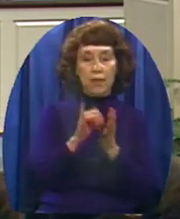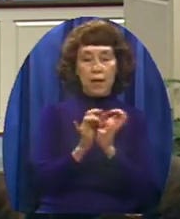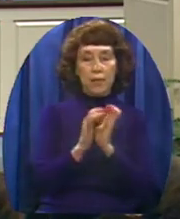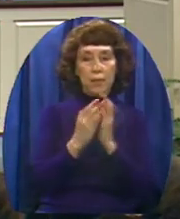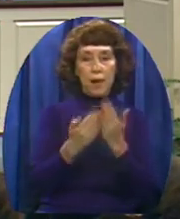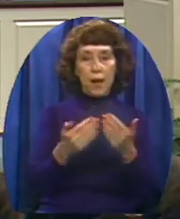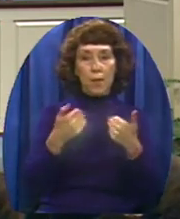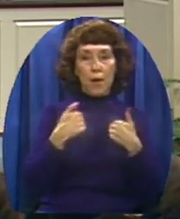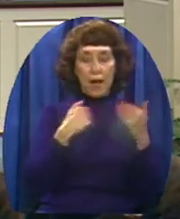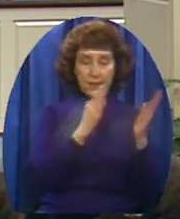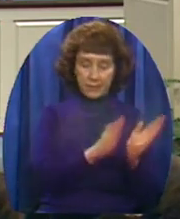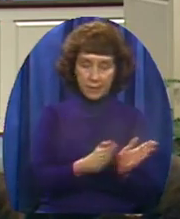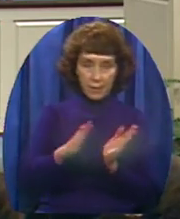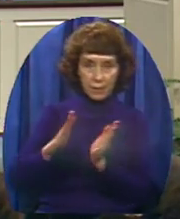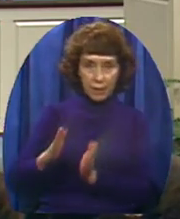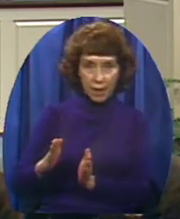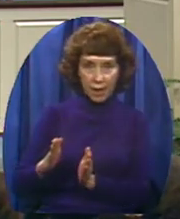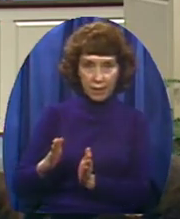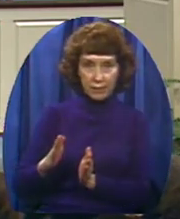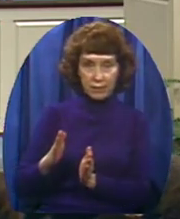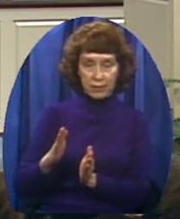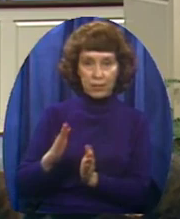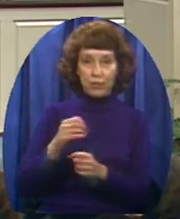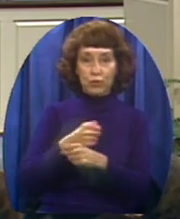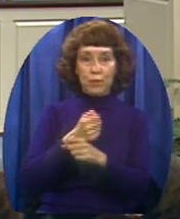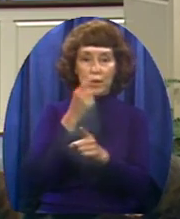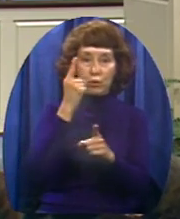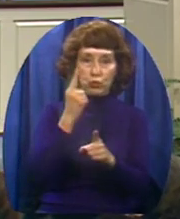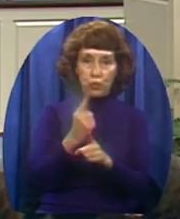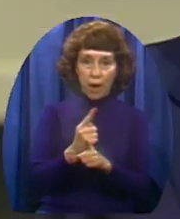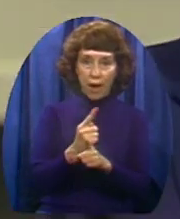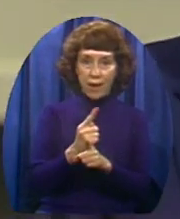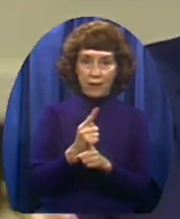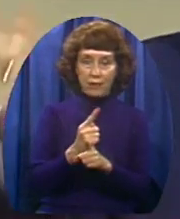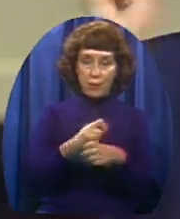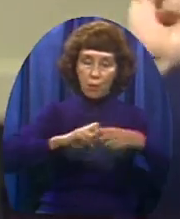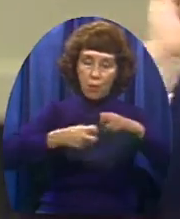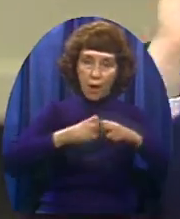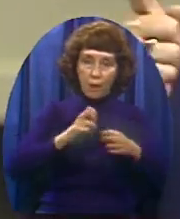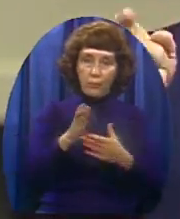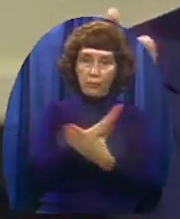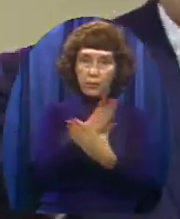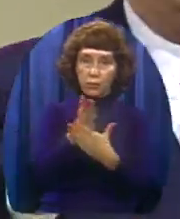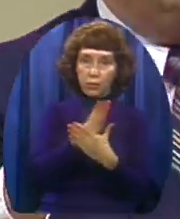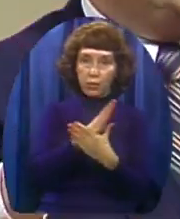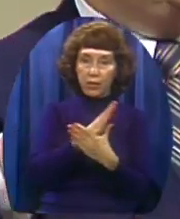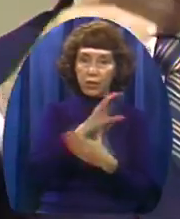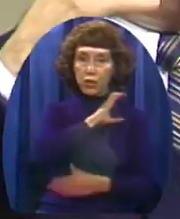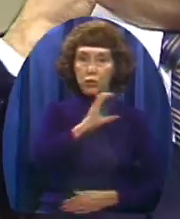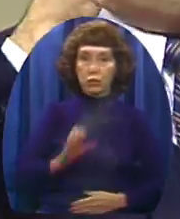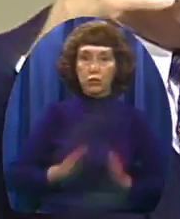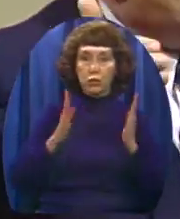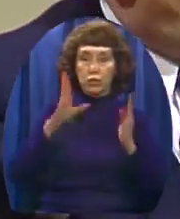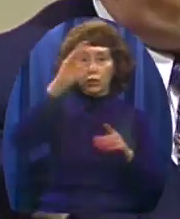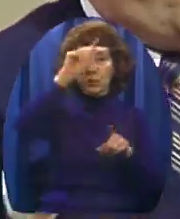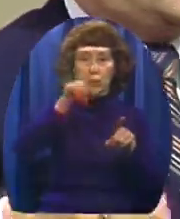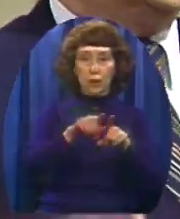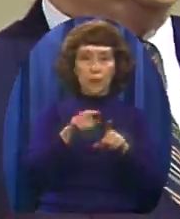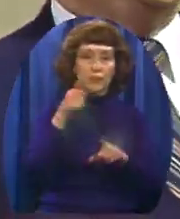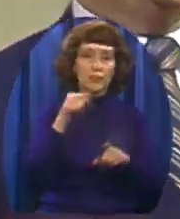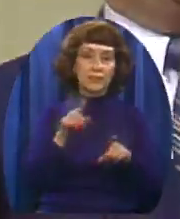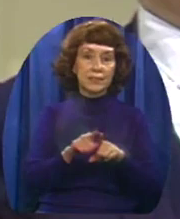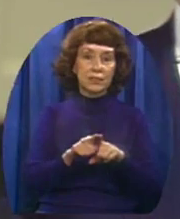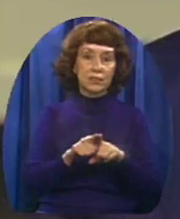The prescription to correct problems between brethren Clearly it's to go to your brother Confess your